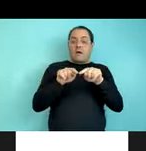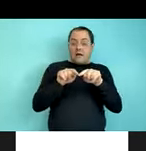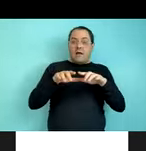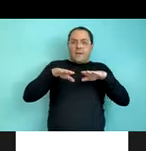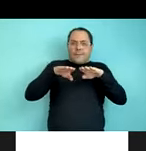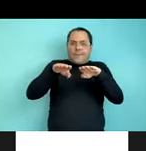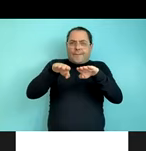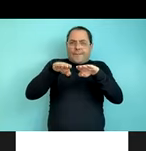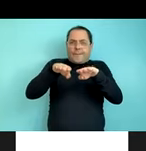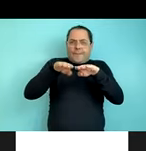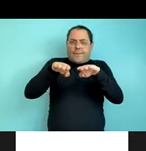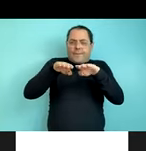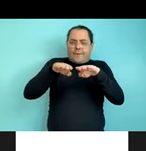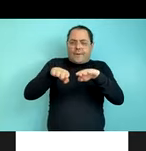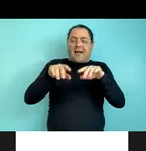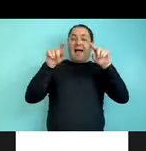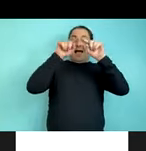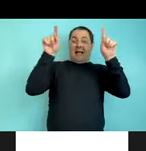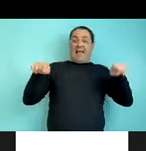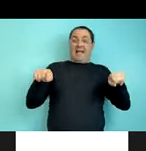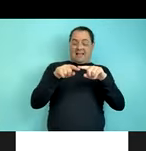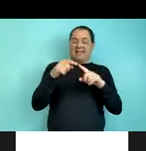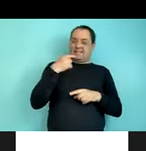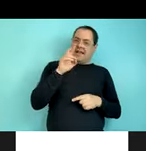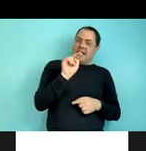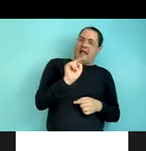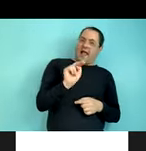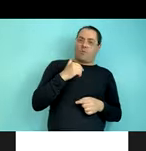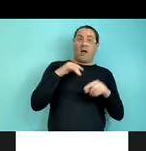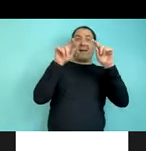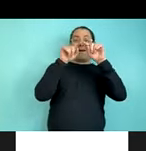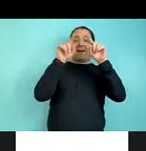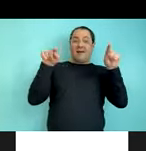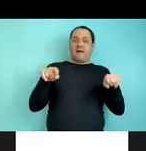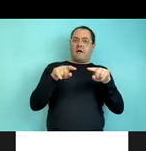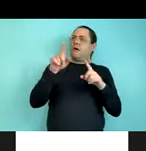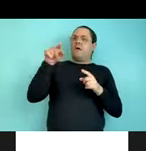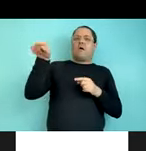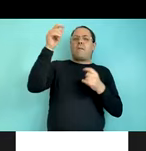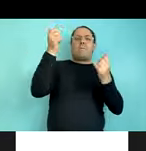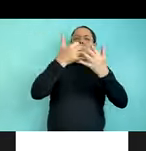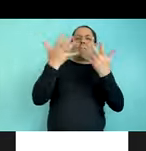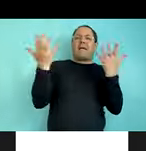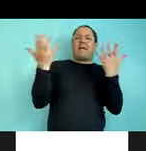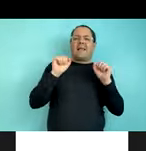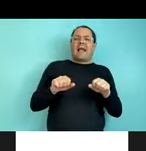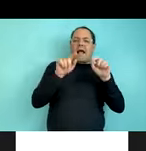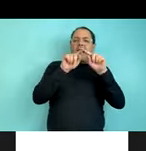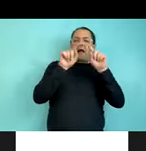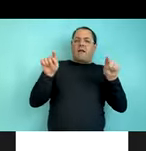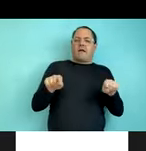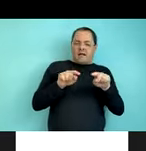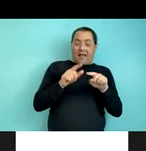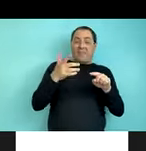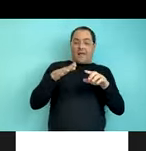gesture, we called the square gesture the noun, because there are many things in the world that are square. And then we called the pushing